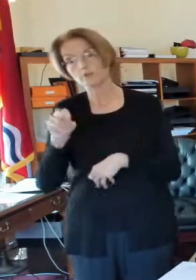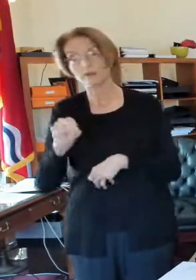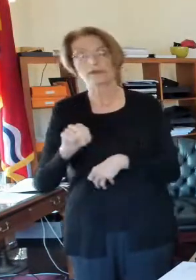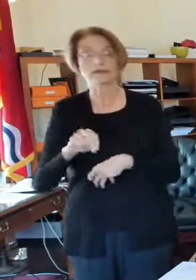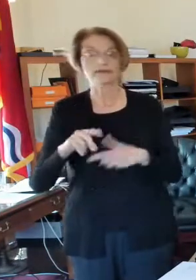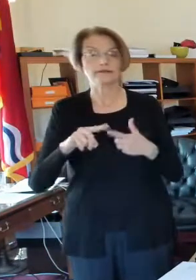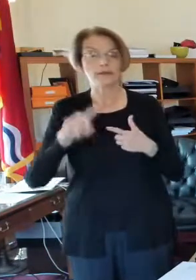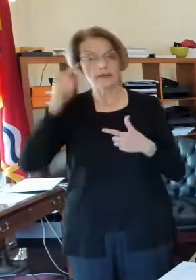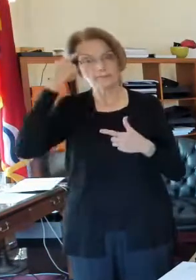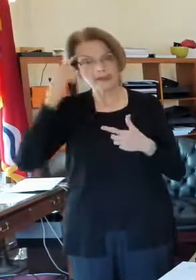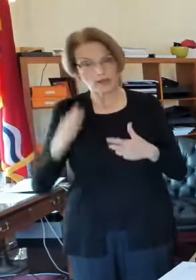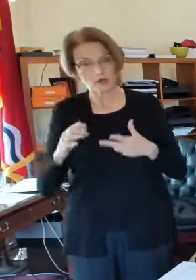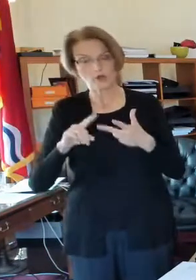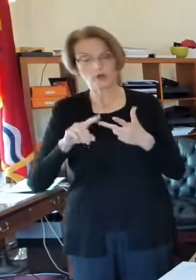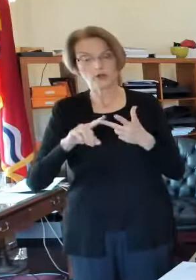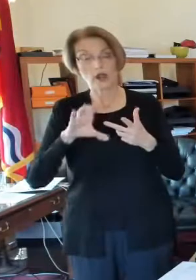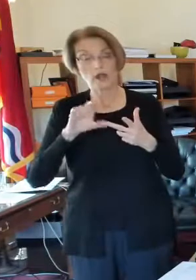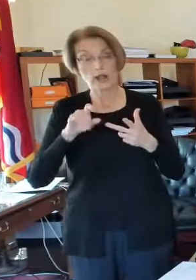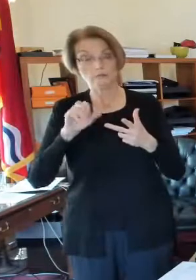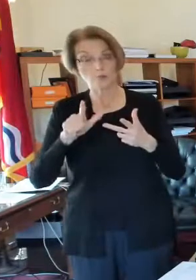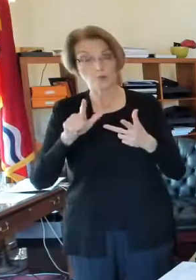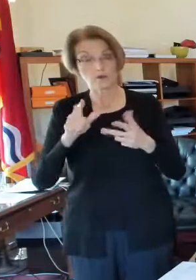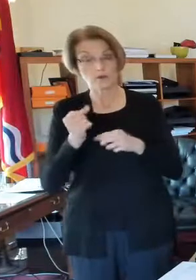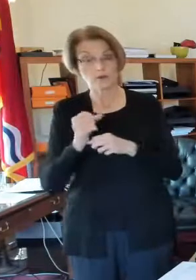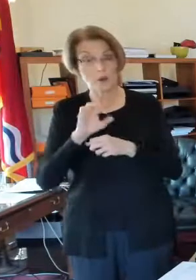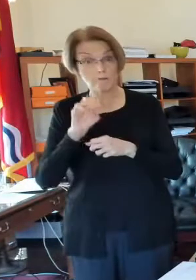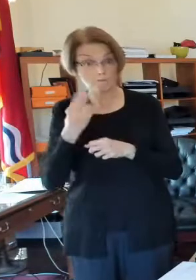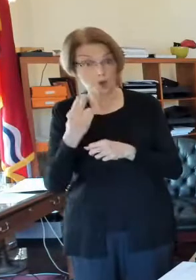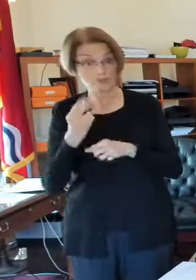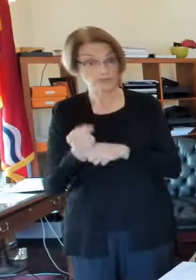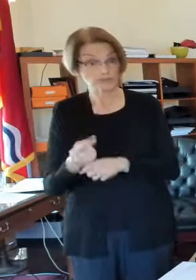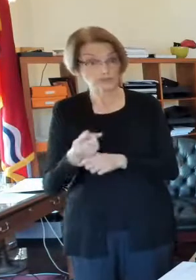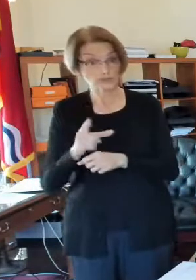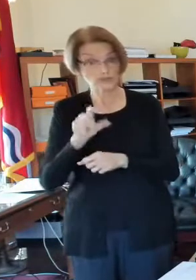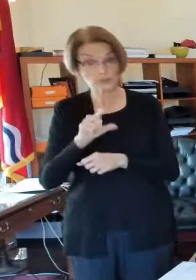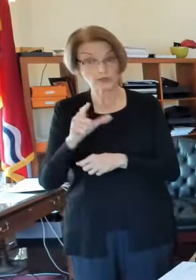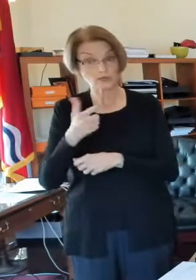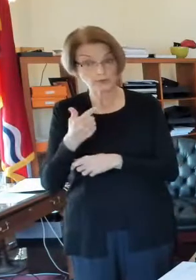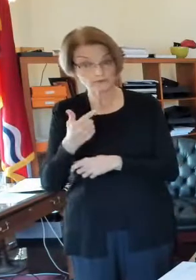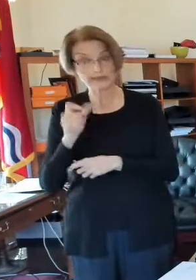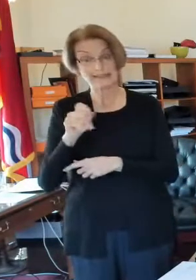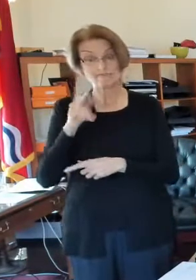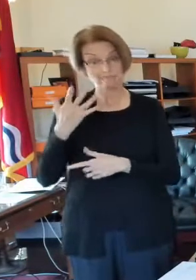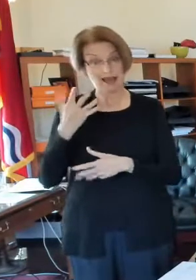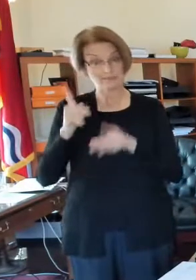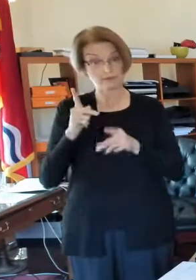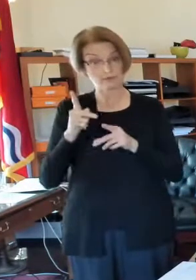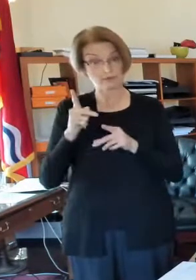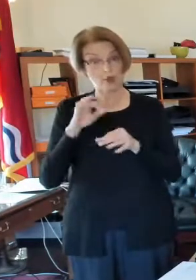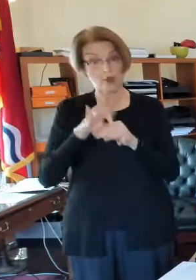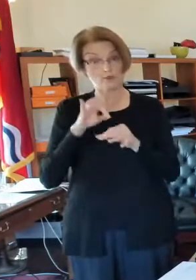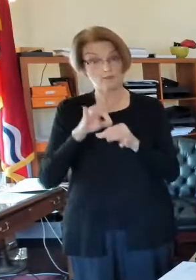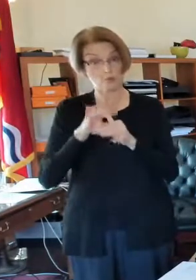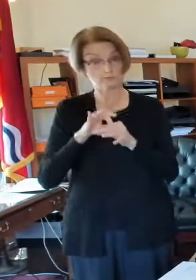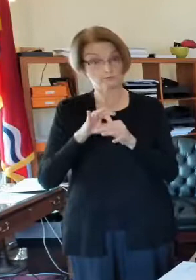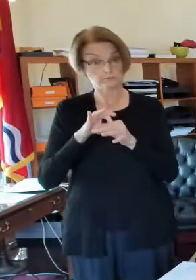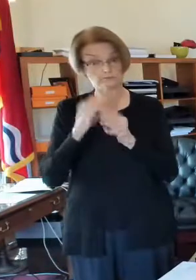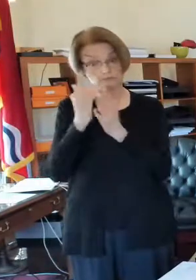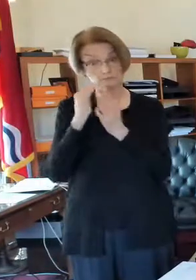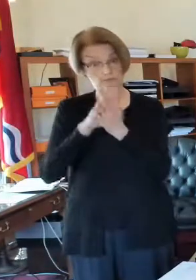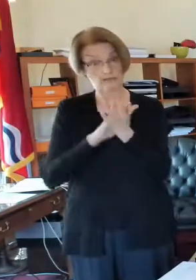or vote for comptroller in March, if there are five people on the ballot, you can vote for all five of them,